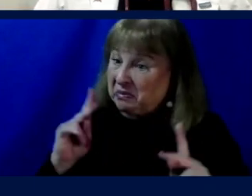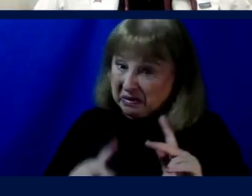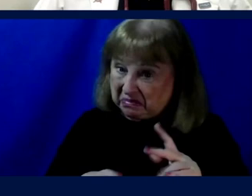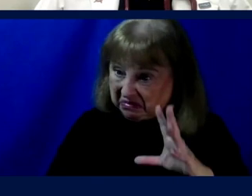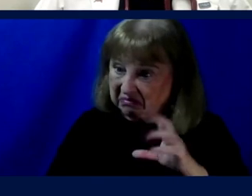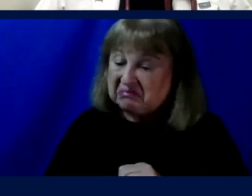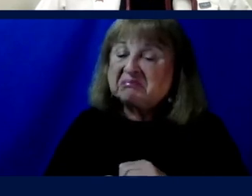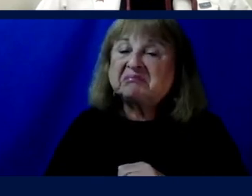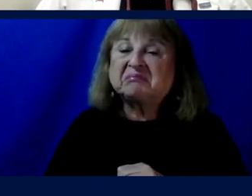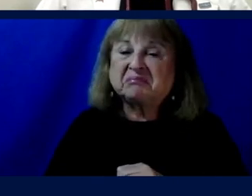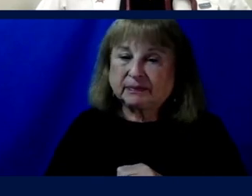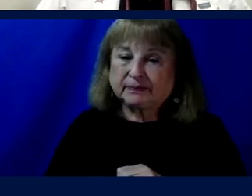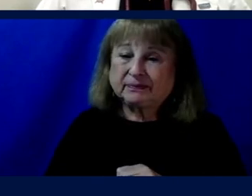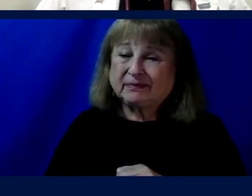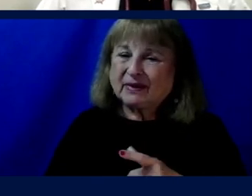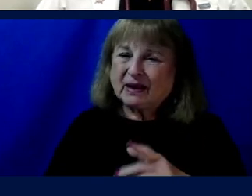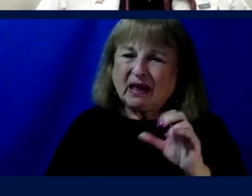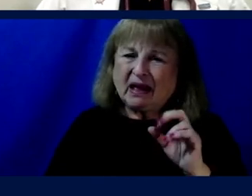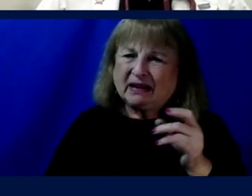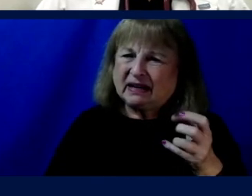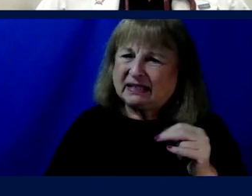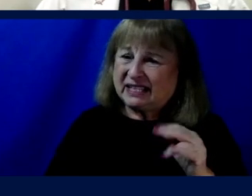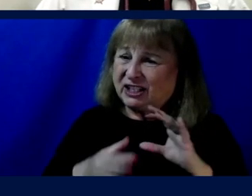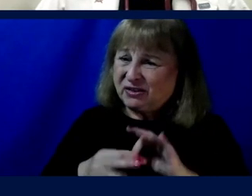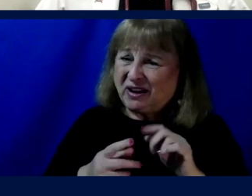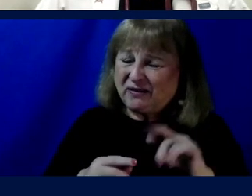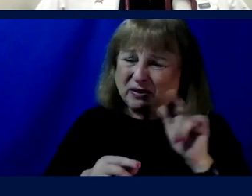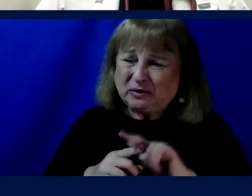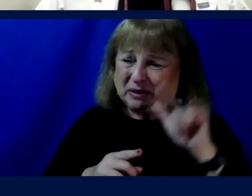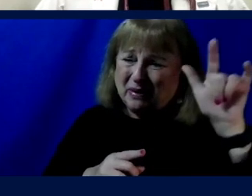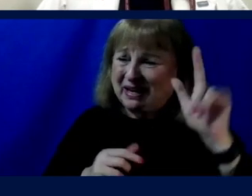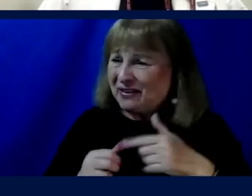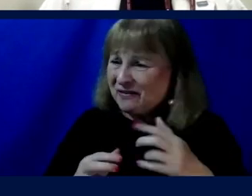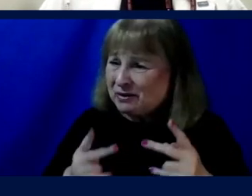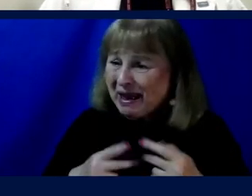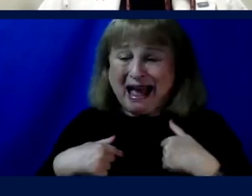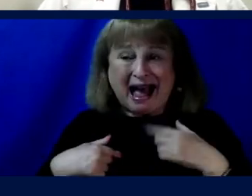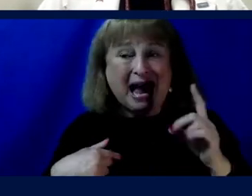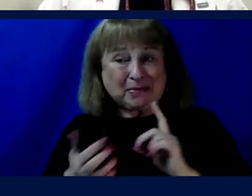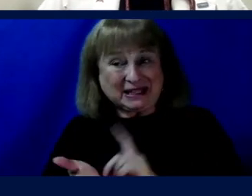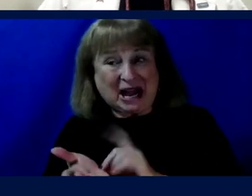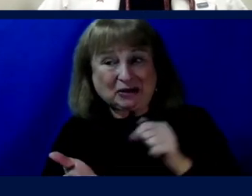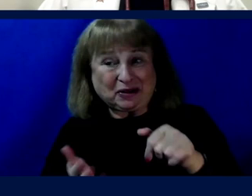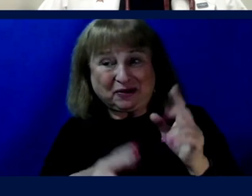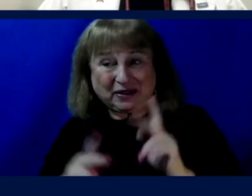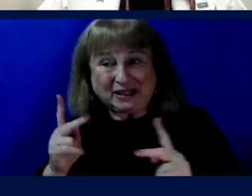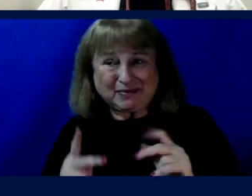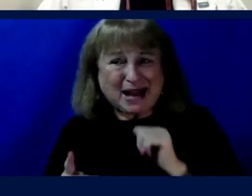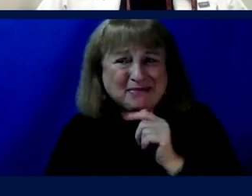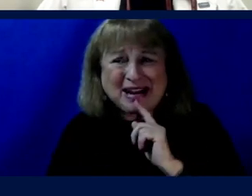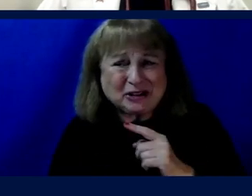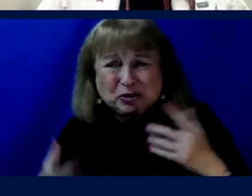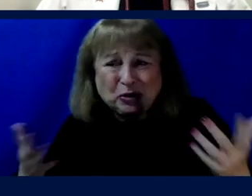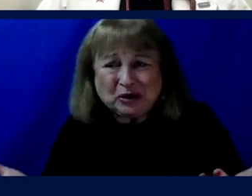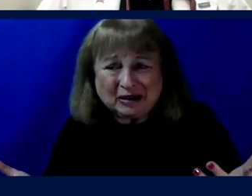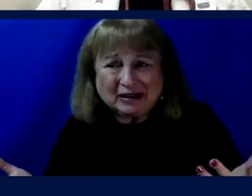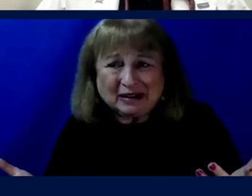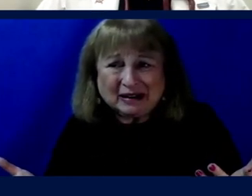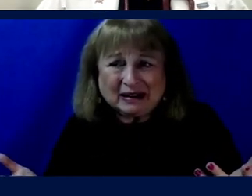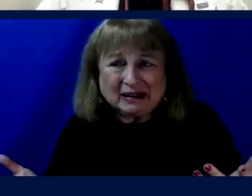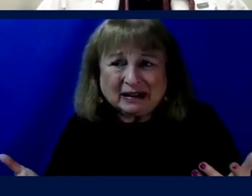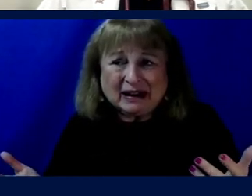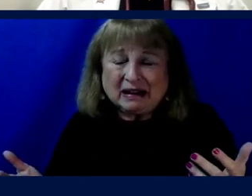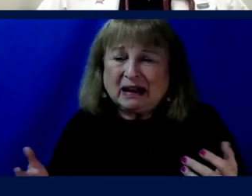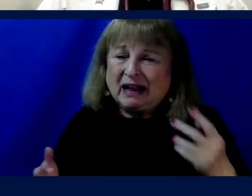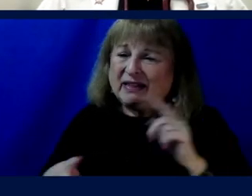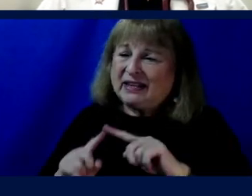But were these conditions ever relevant to space flight in the first place? I'm a doctor for these people. I'm not entirely sure. Because as far as